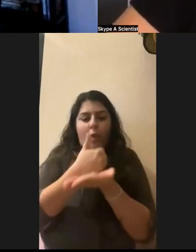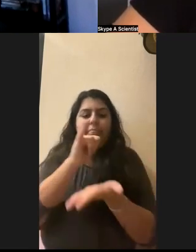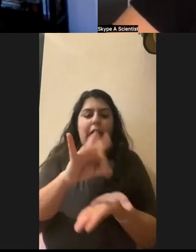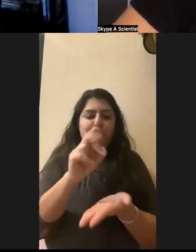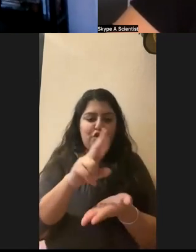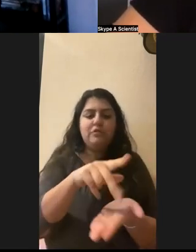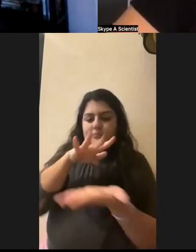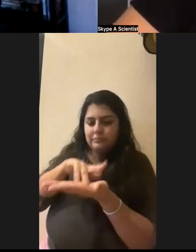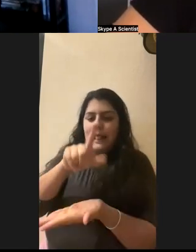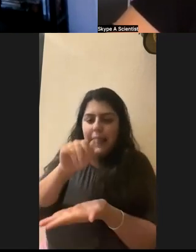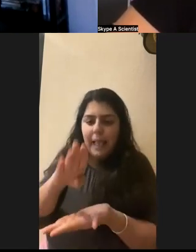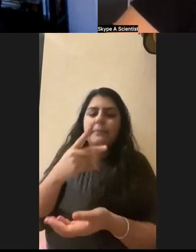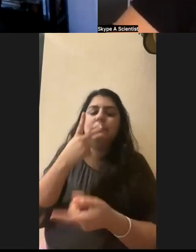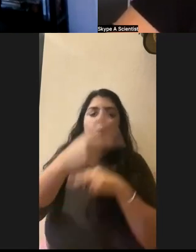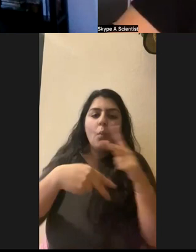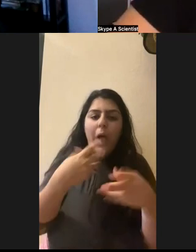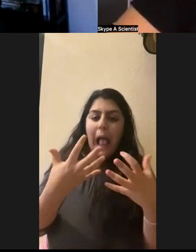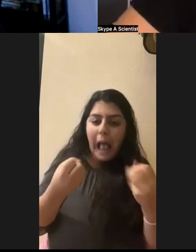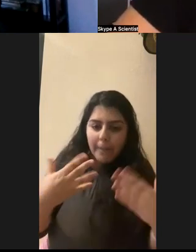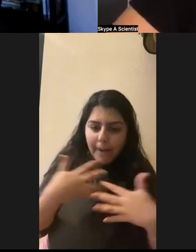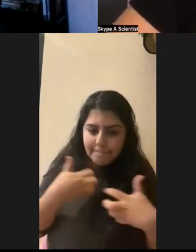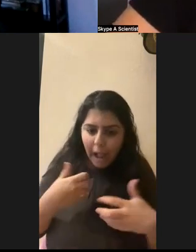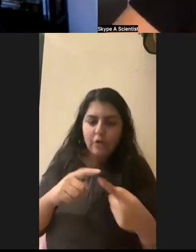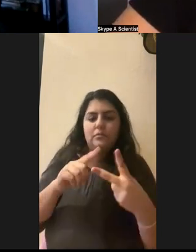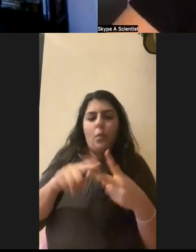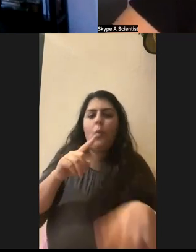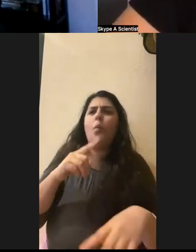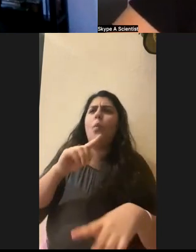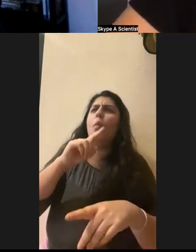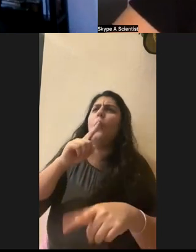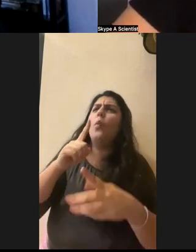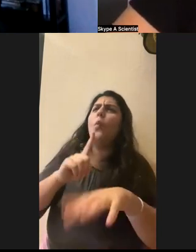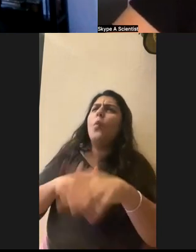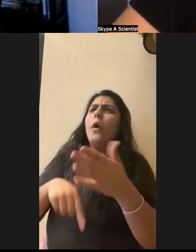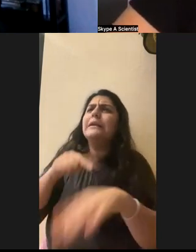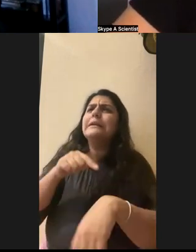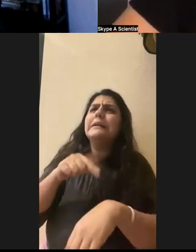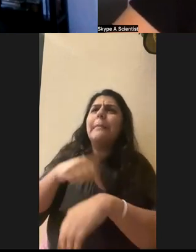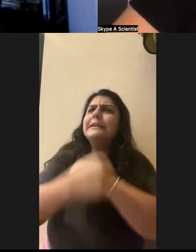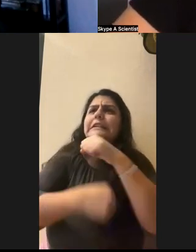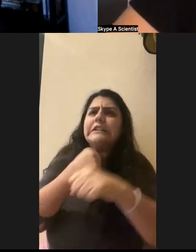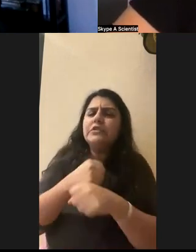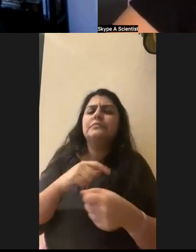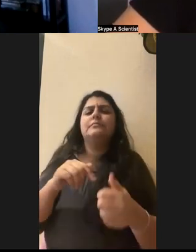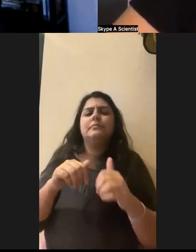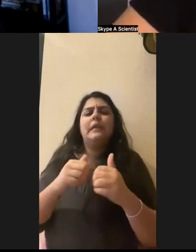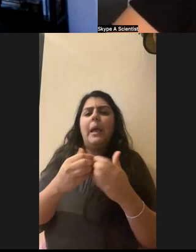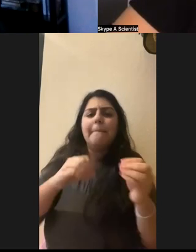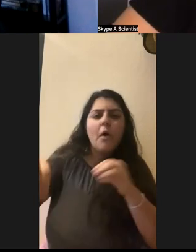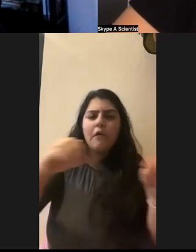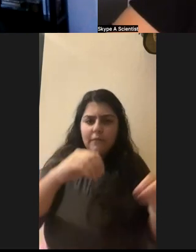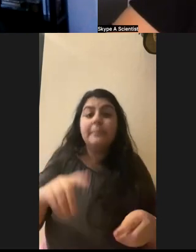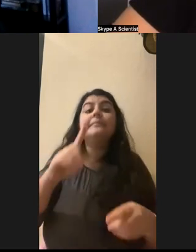the year they were there and how they might be moving around. So there were black bears in the wild. I didn't handle them, but we did see them.